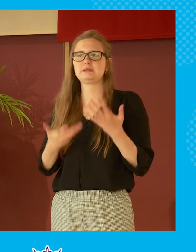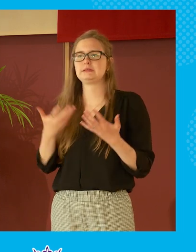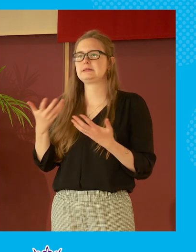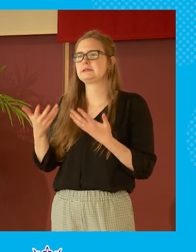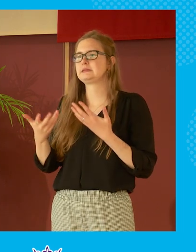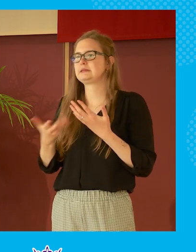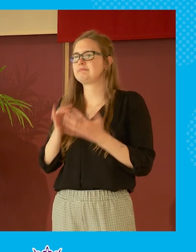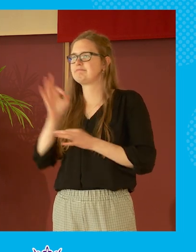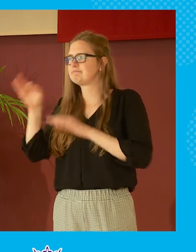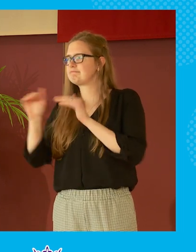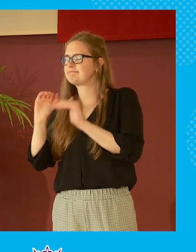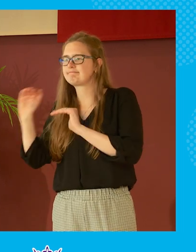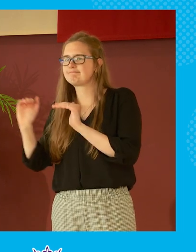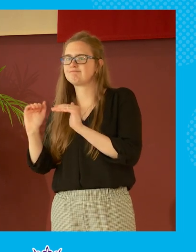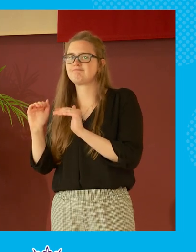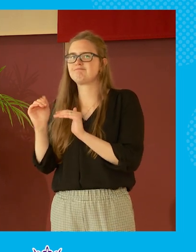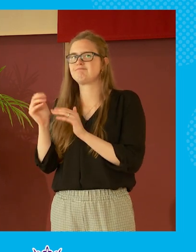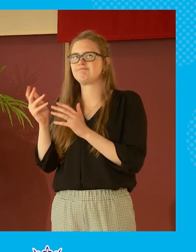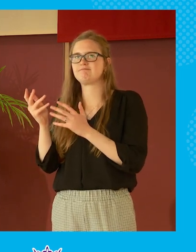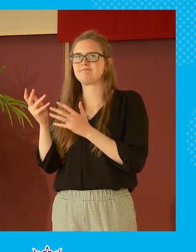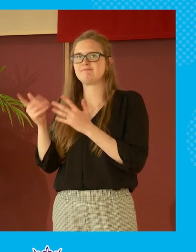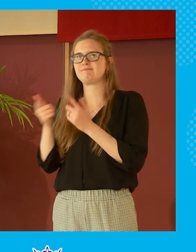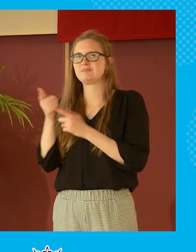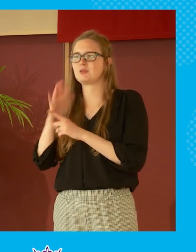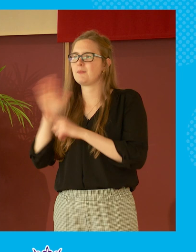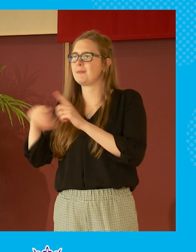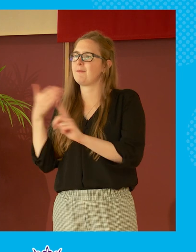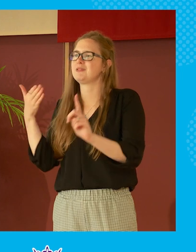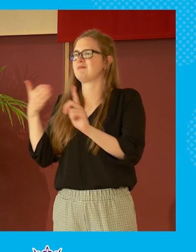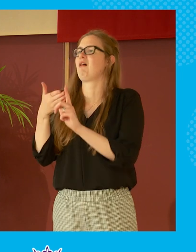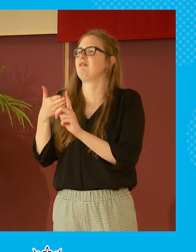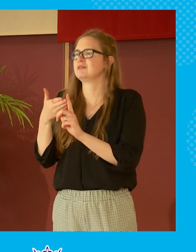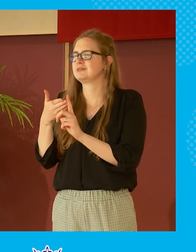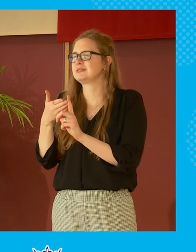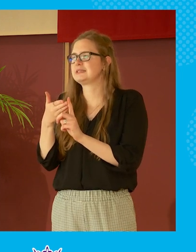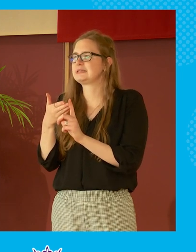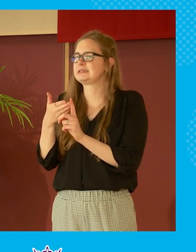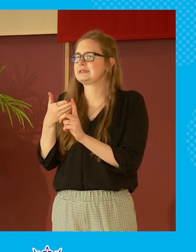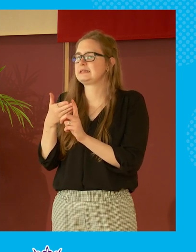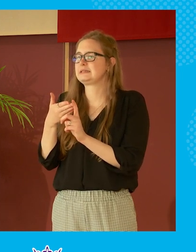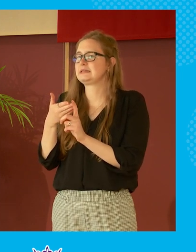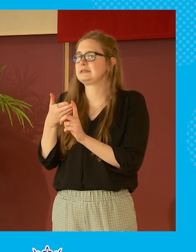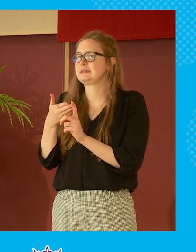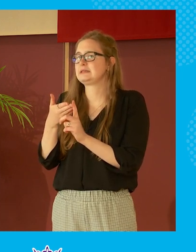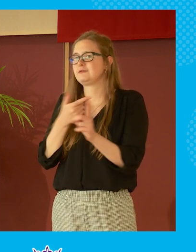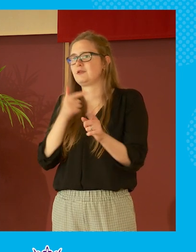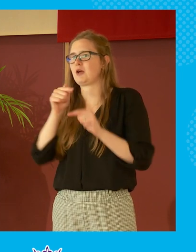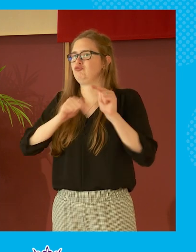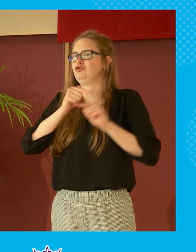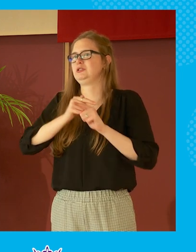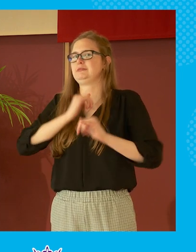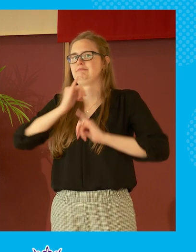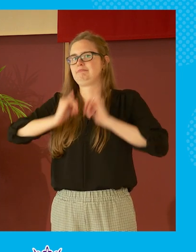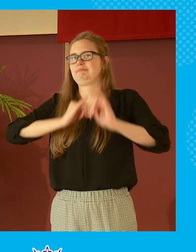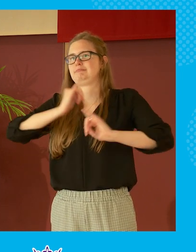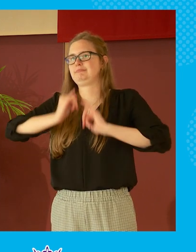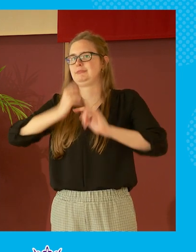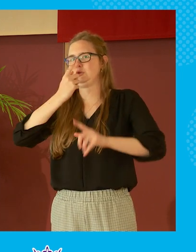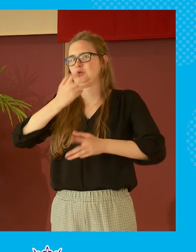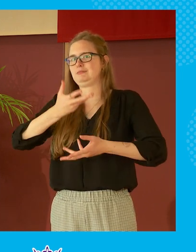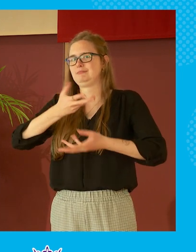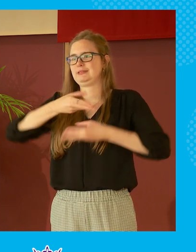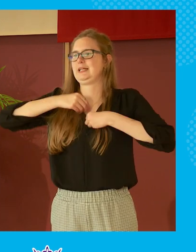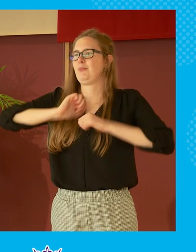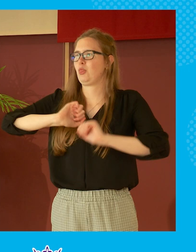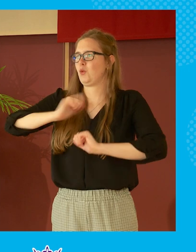hassle to be um a kind of a target for the sorts of of of abuse or attacks that you're likely to take in